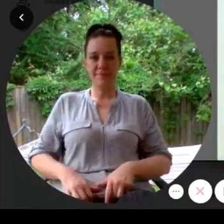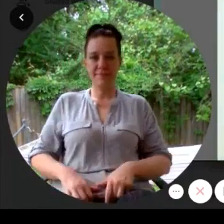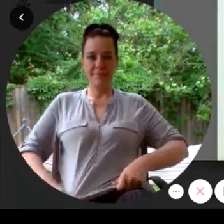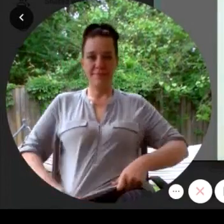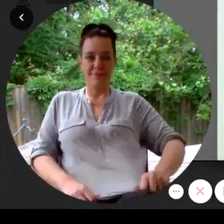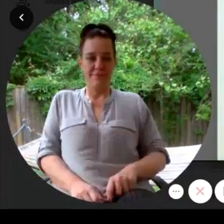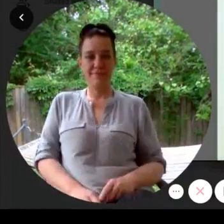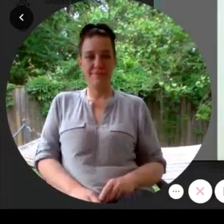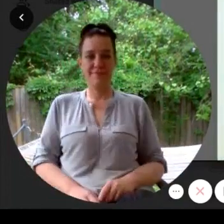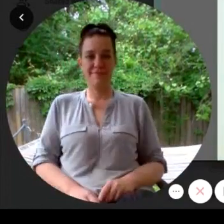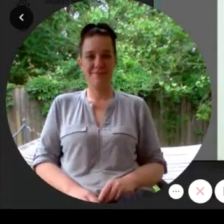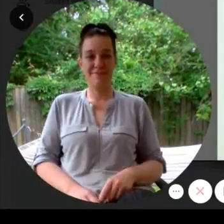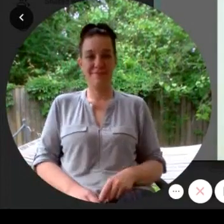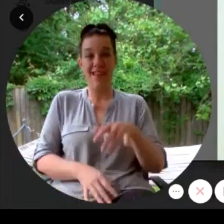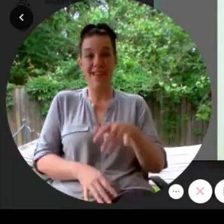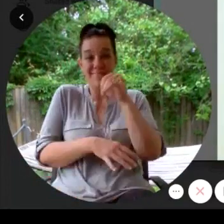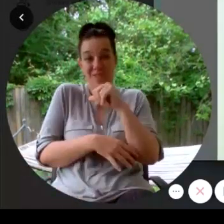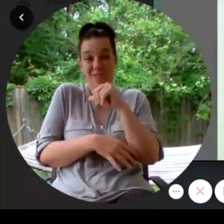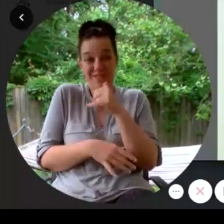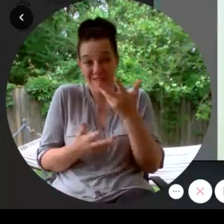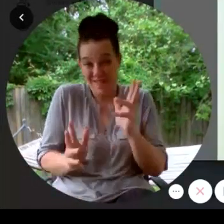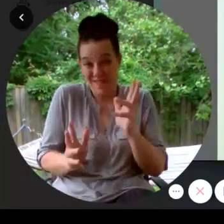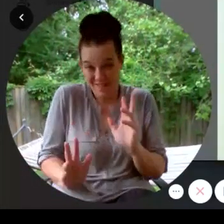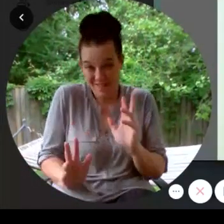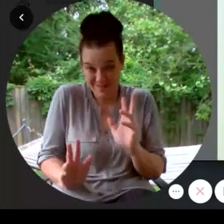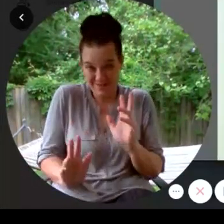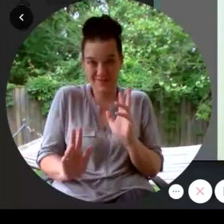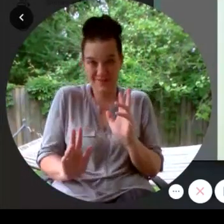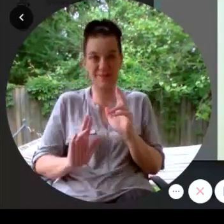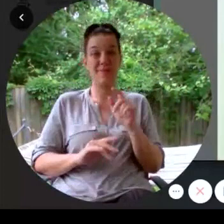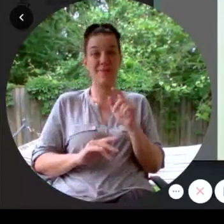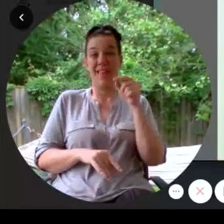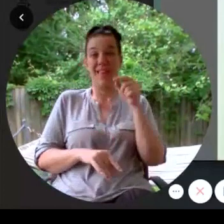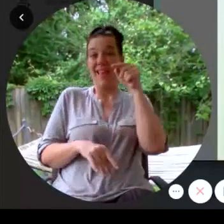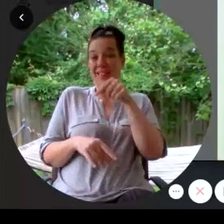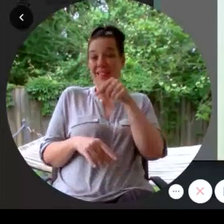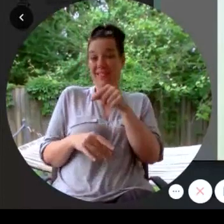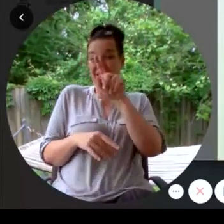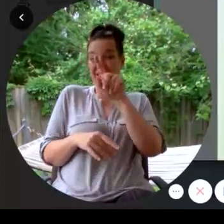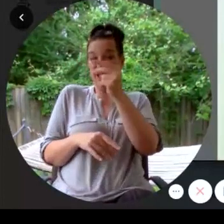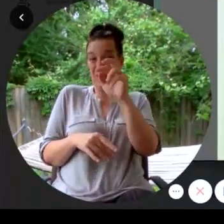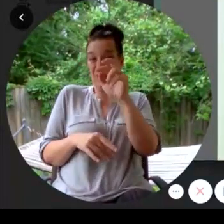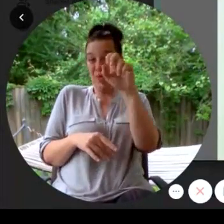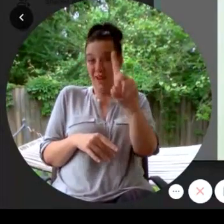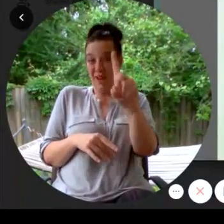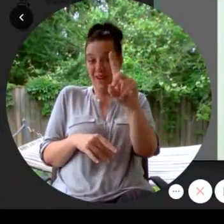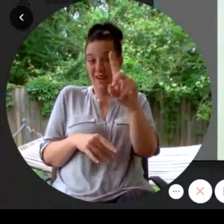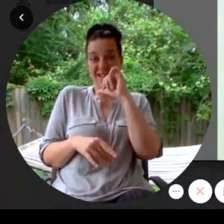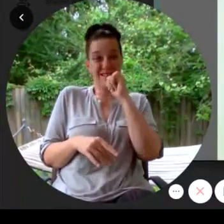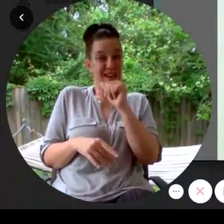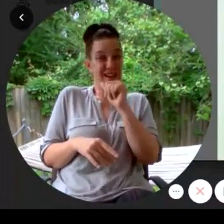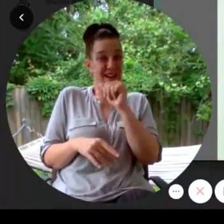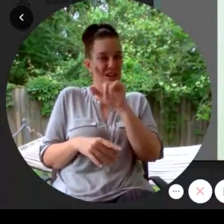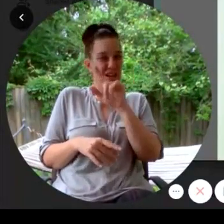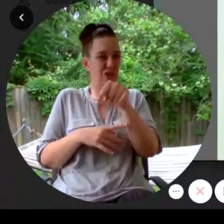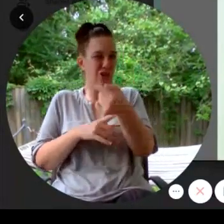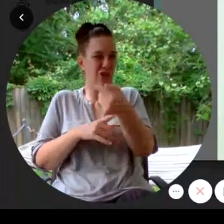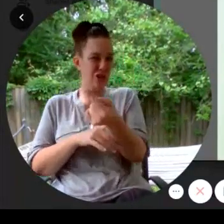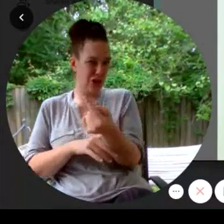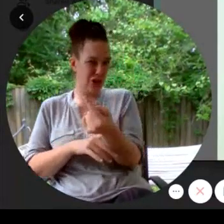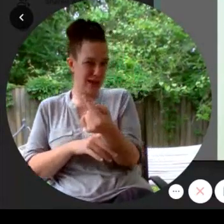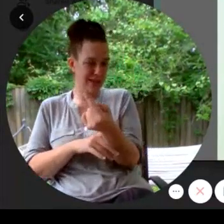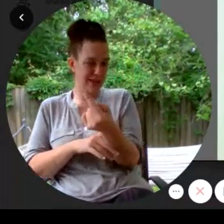that wasn't all this wasn't just thread Niles had found